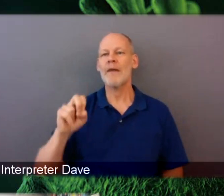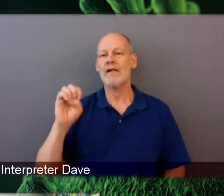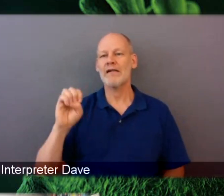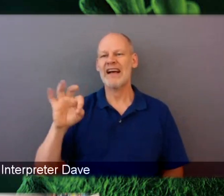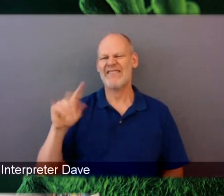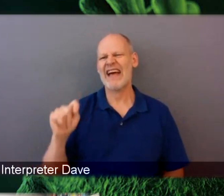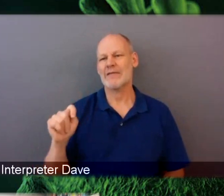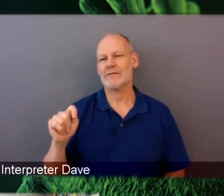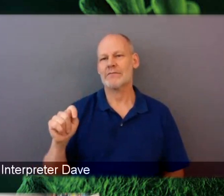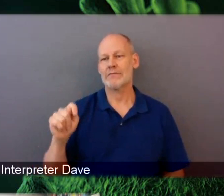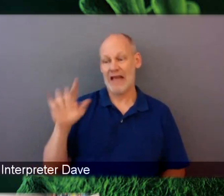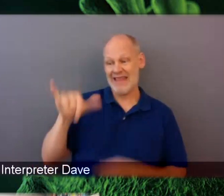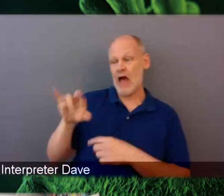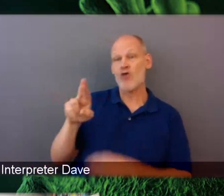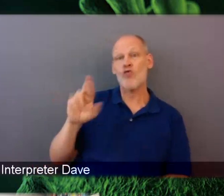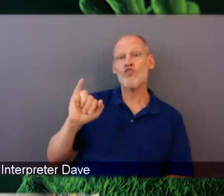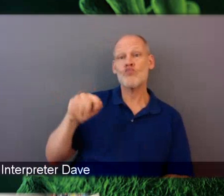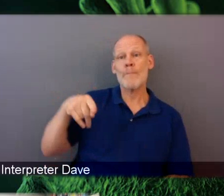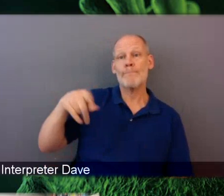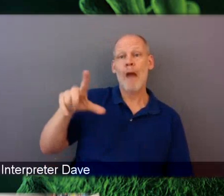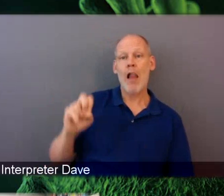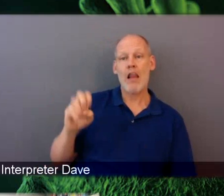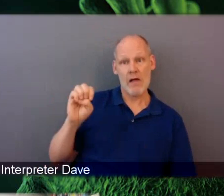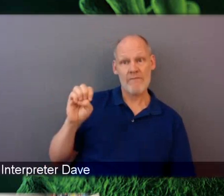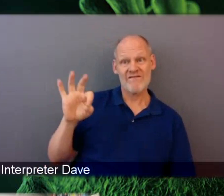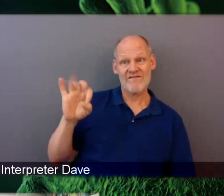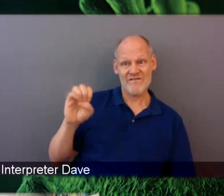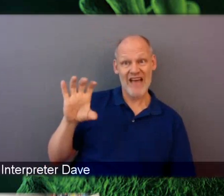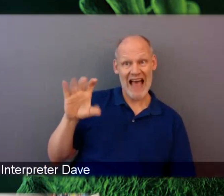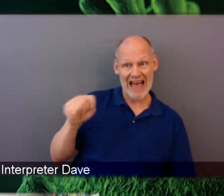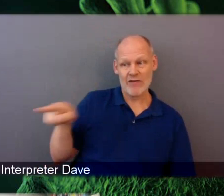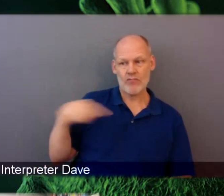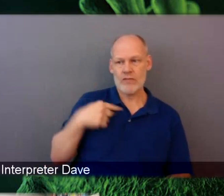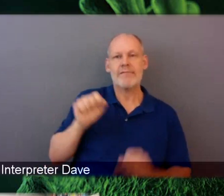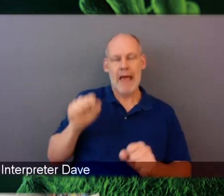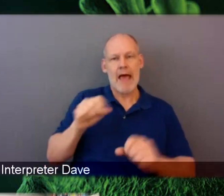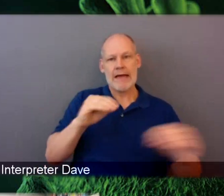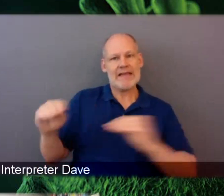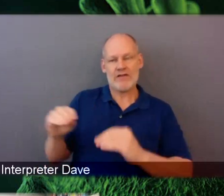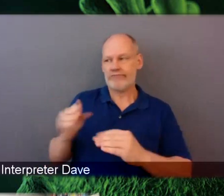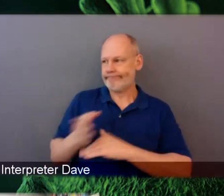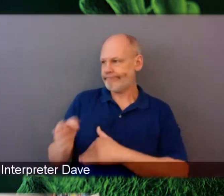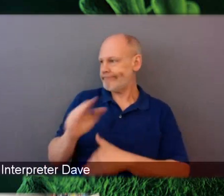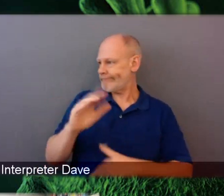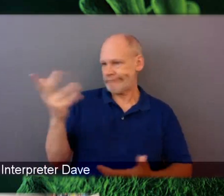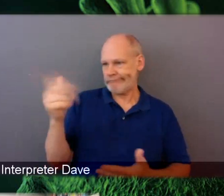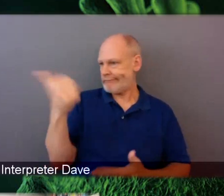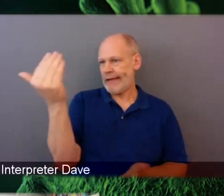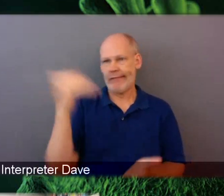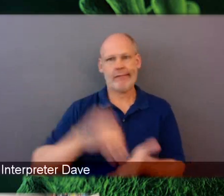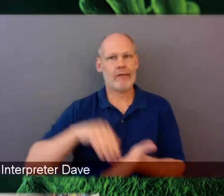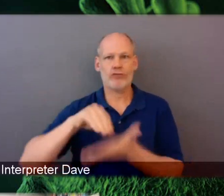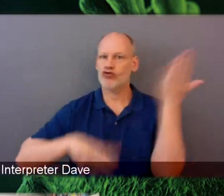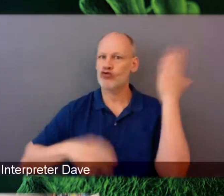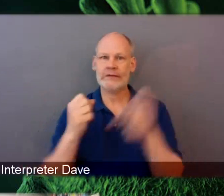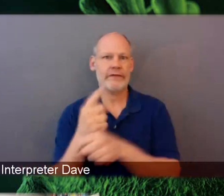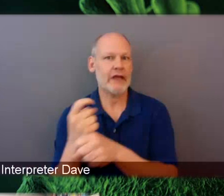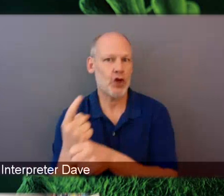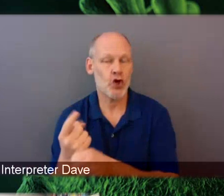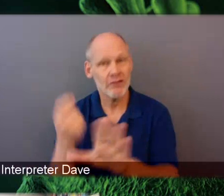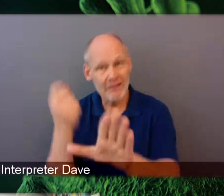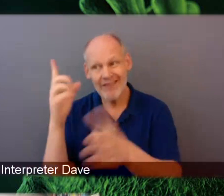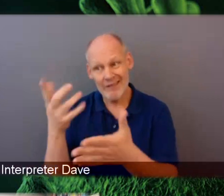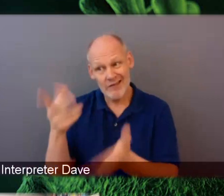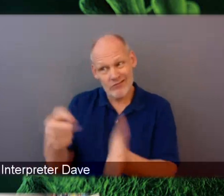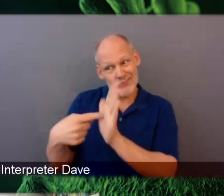annually. So we have a really broad reach. And, you know, I think that points to the importance of not only fostering the next